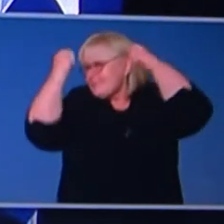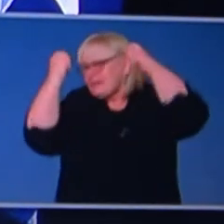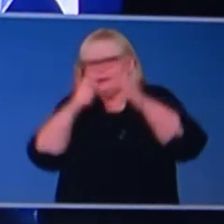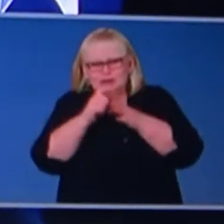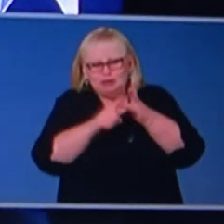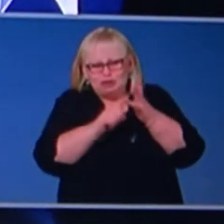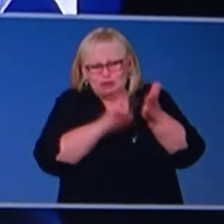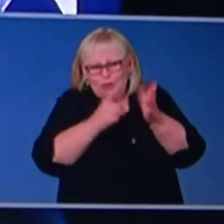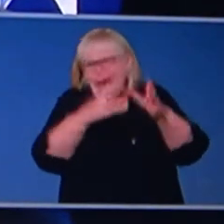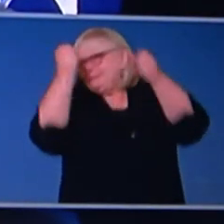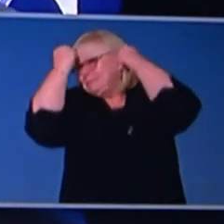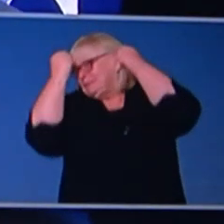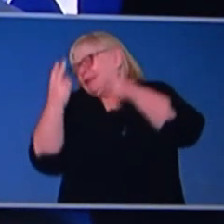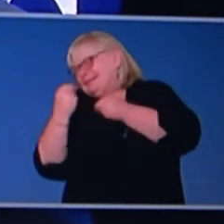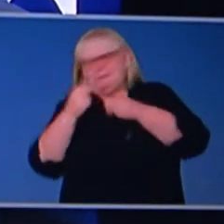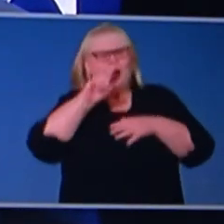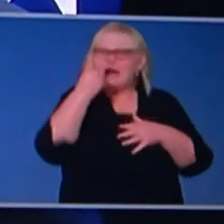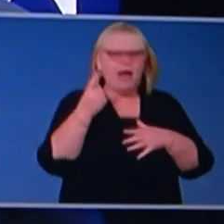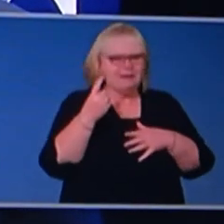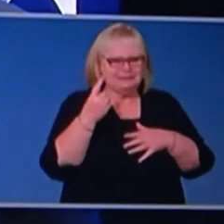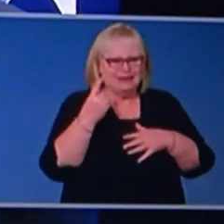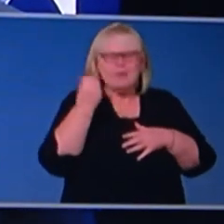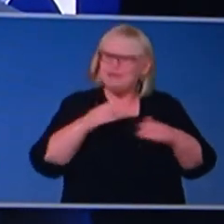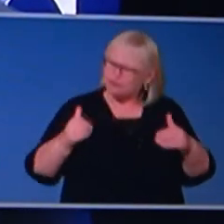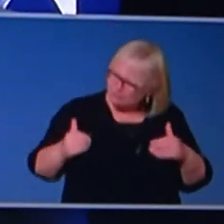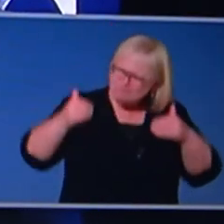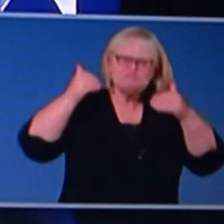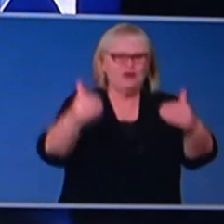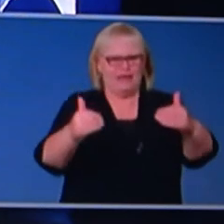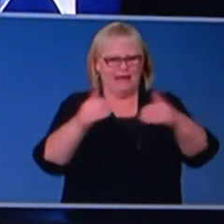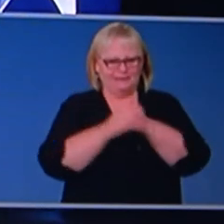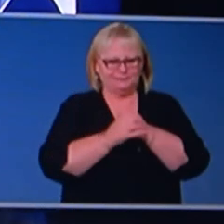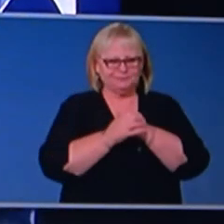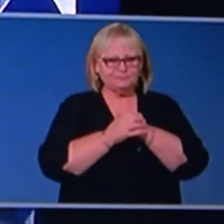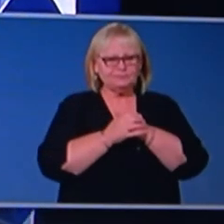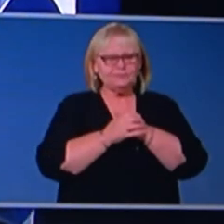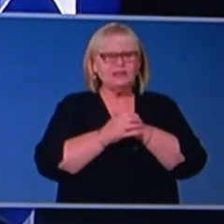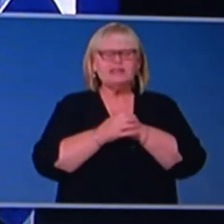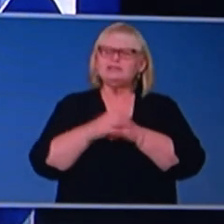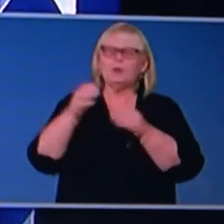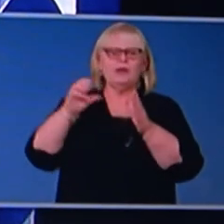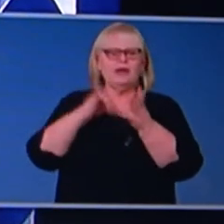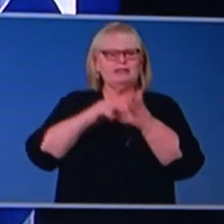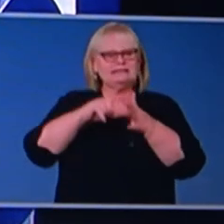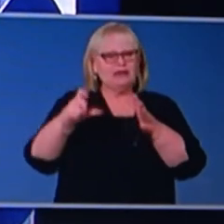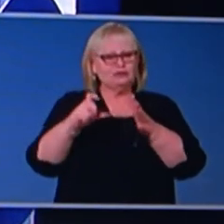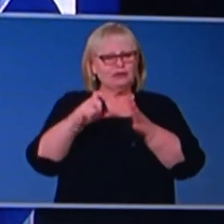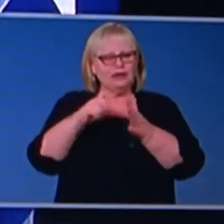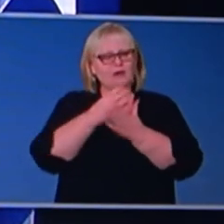move ahead. The National Cabinet was briefed again today by the Secretary of Treasury, Dr Kennedy,